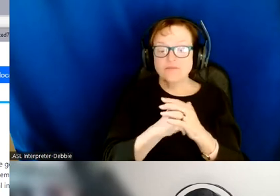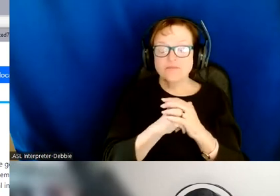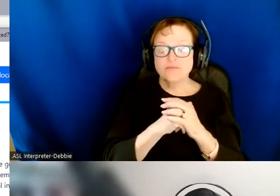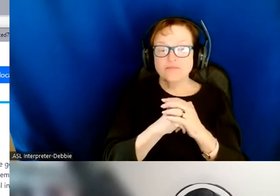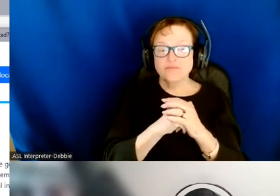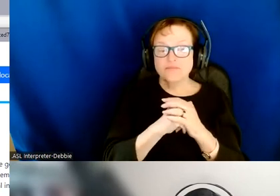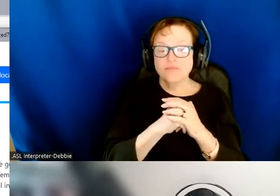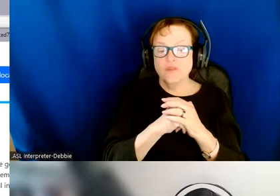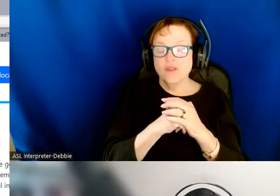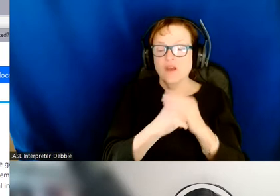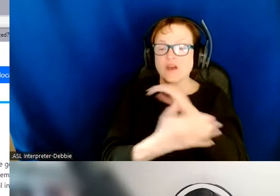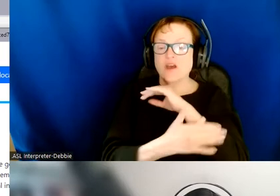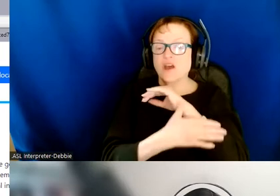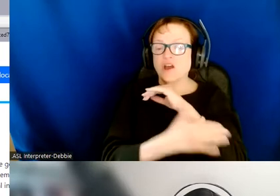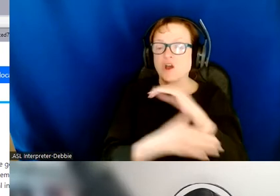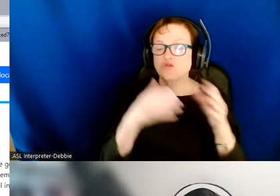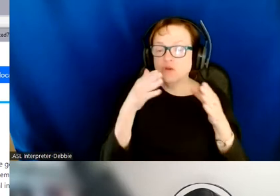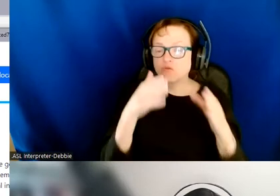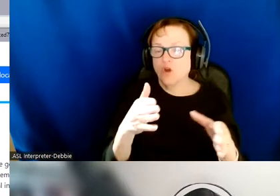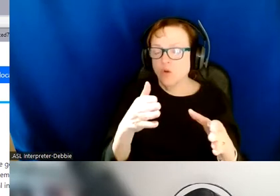Country Road Verve, Drumheller.